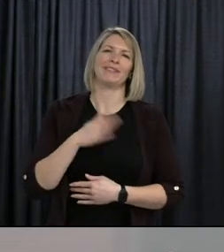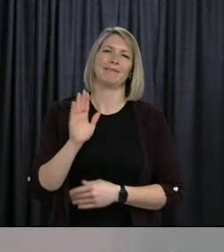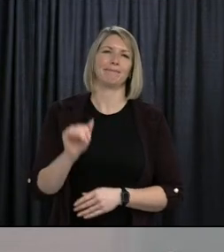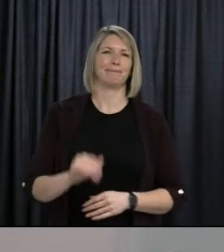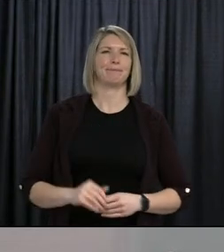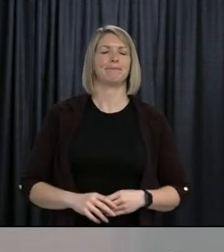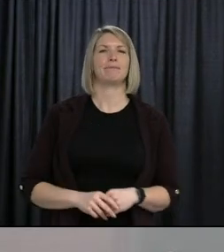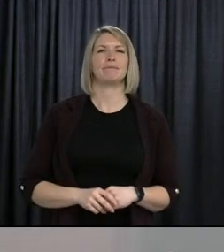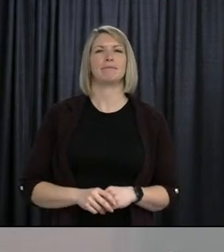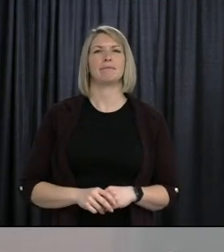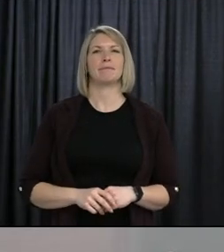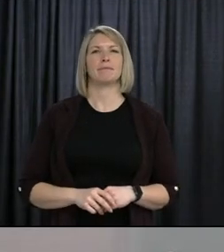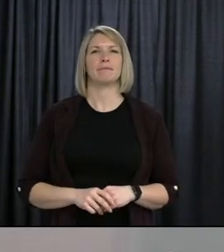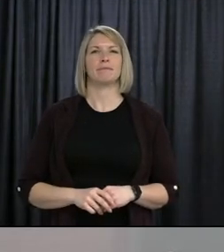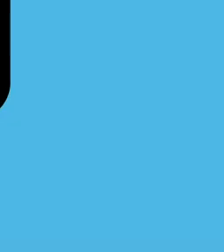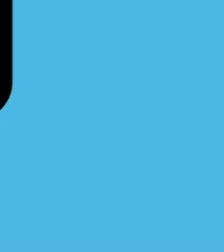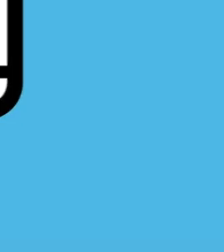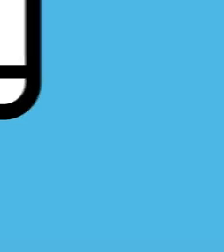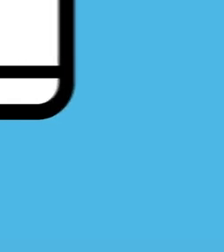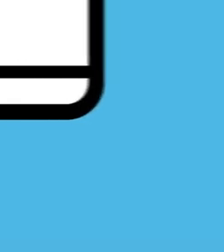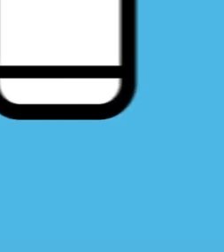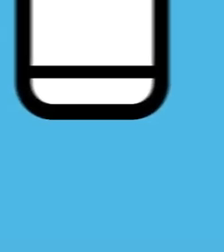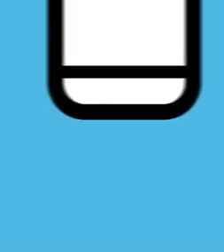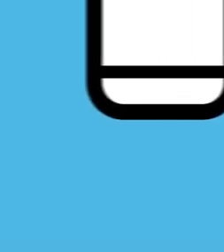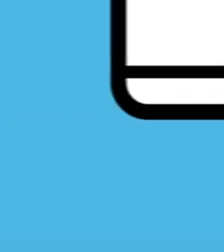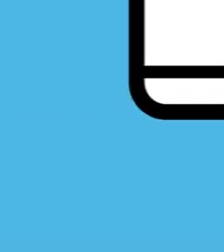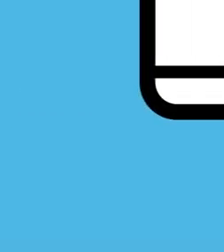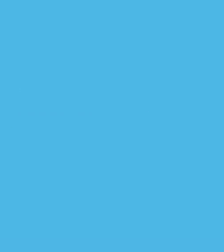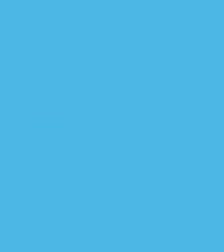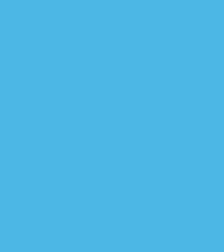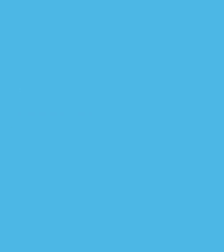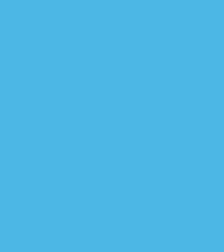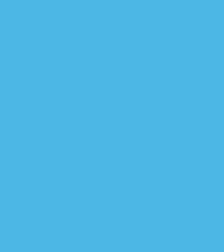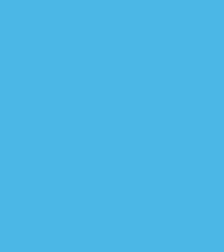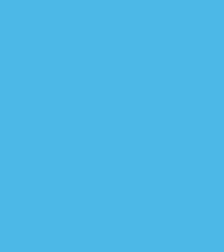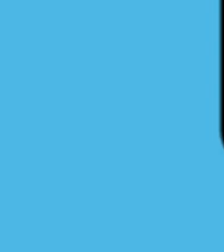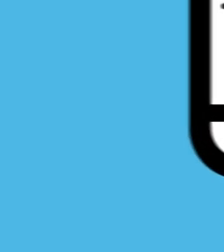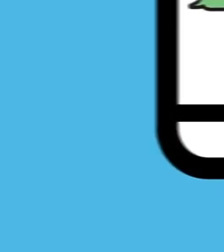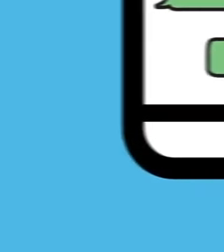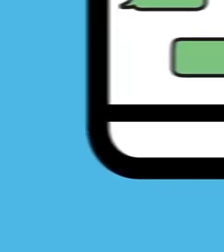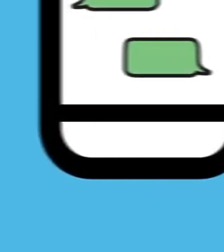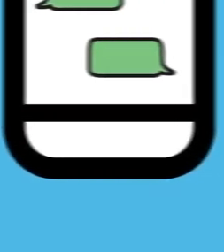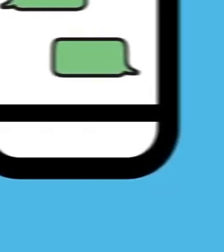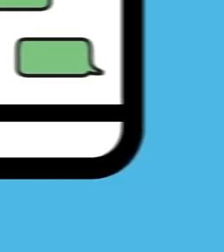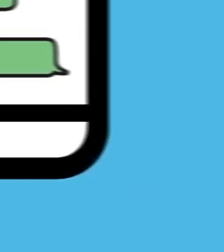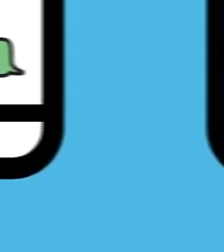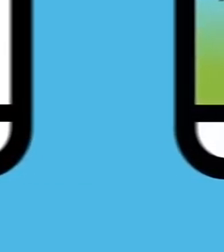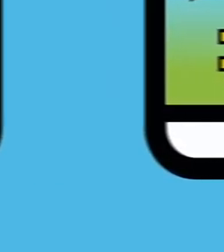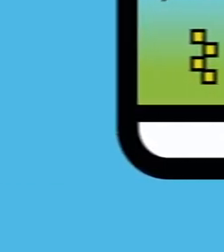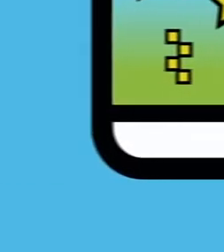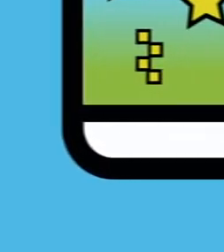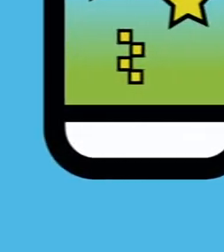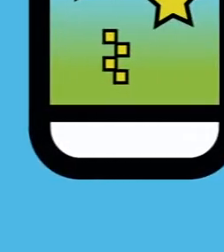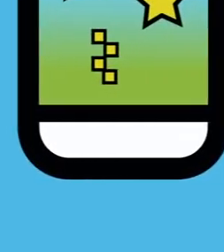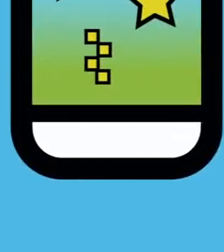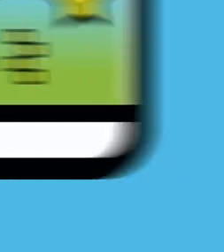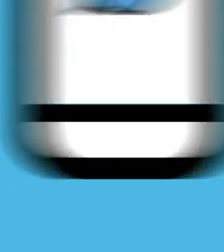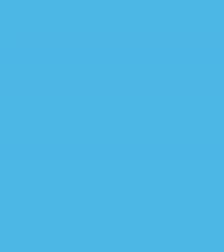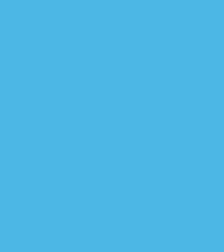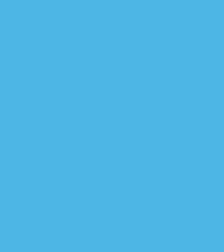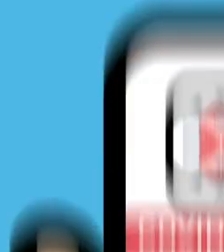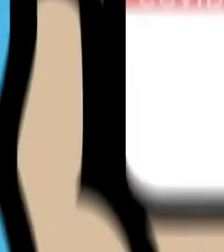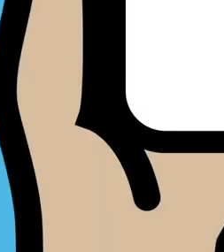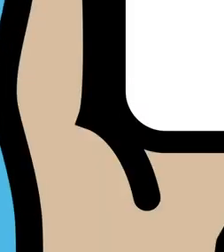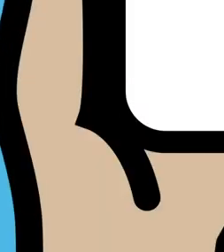day. Thank you. Thank you. Our smartphones. We use them to keep in touch, to play, and to work.